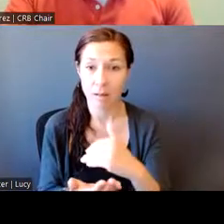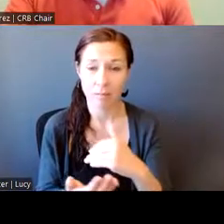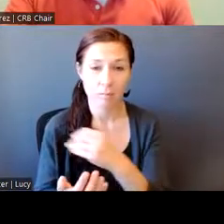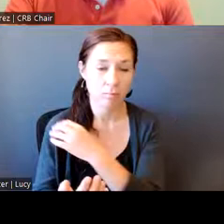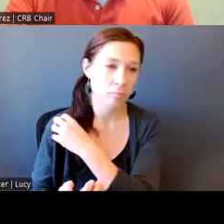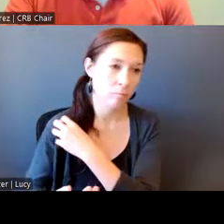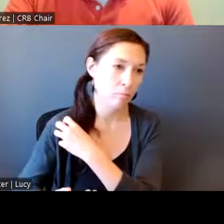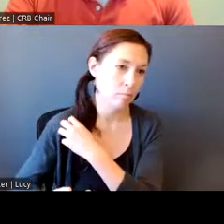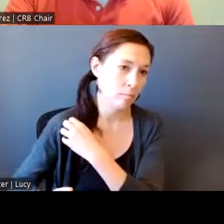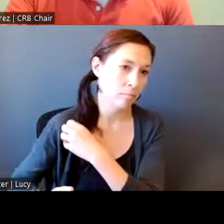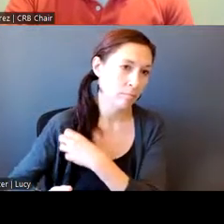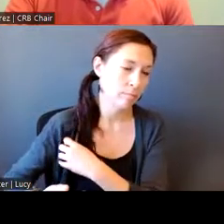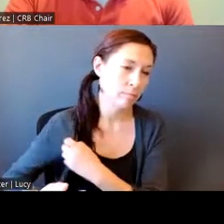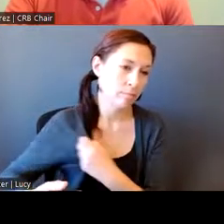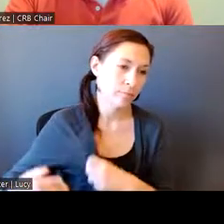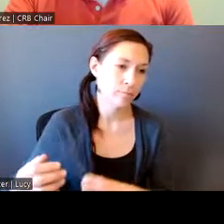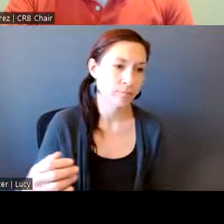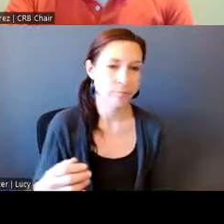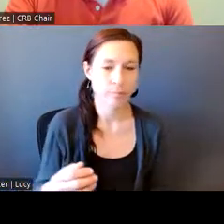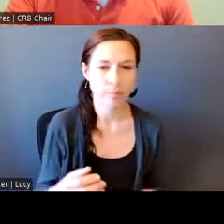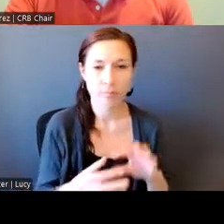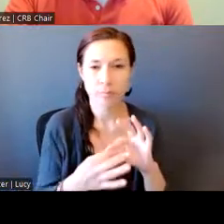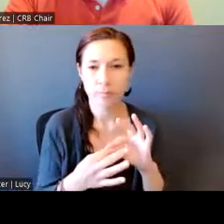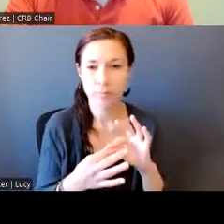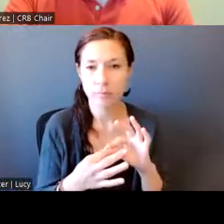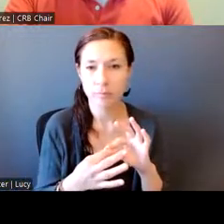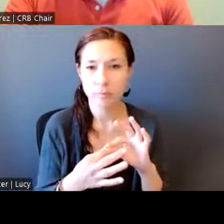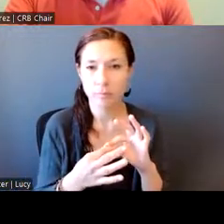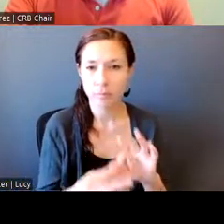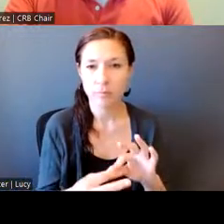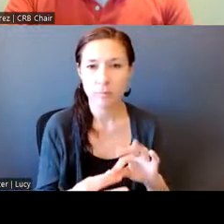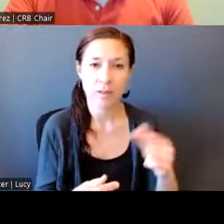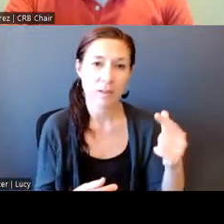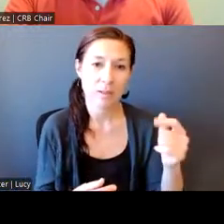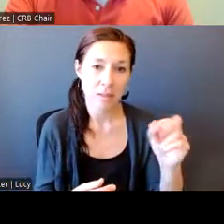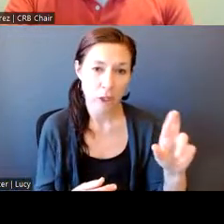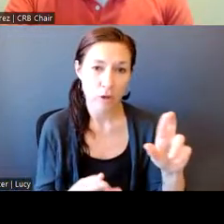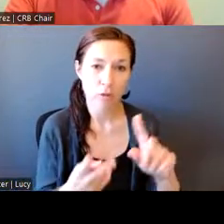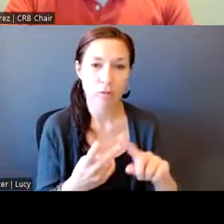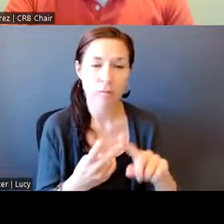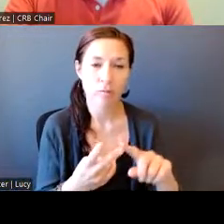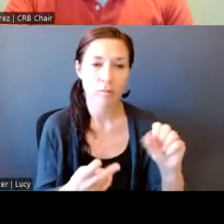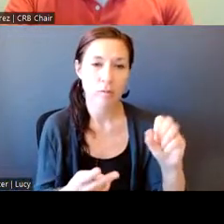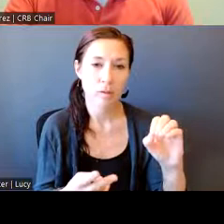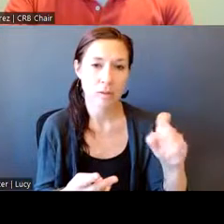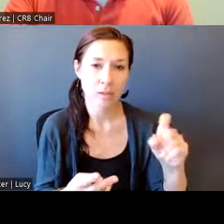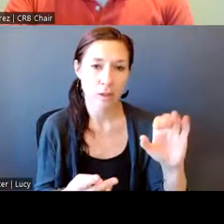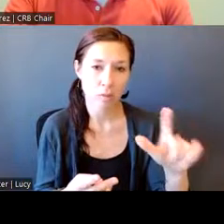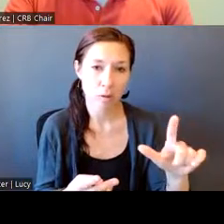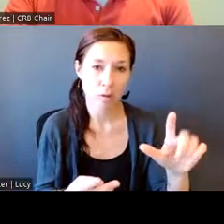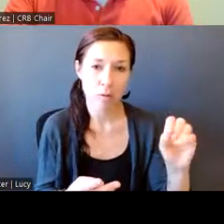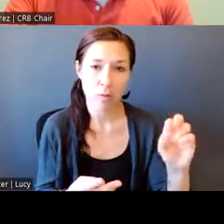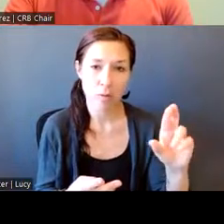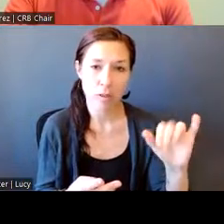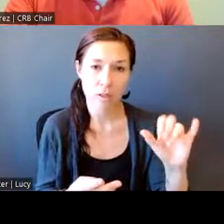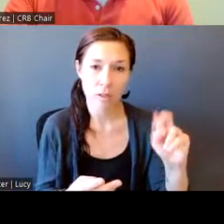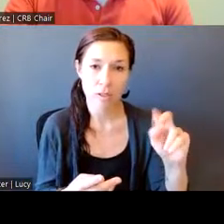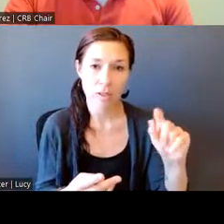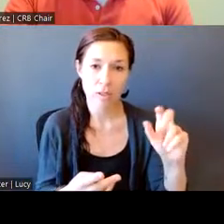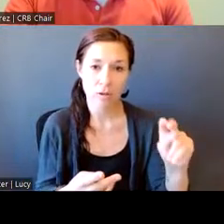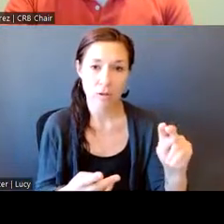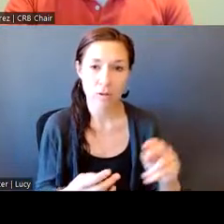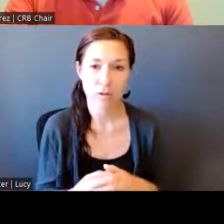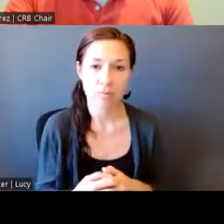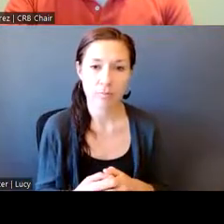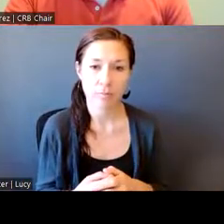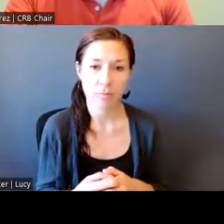gender and sexual orientation and based on what, like my own